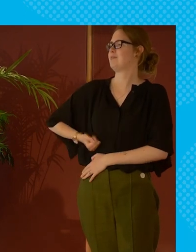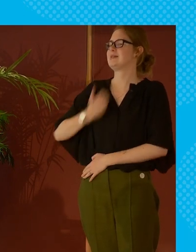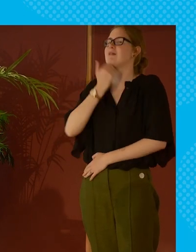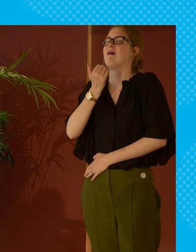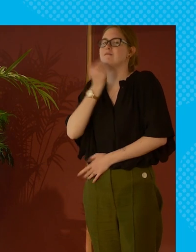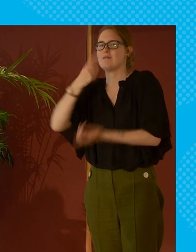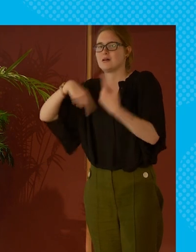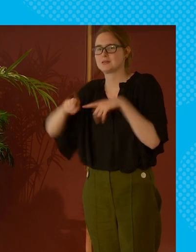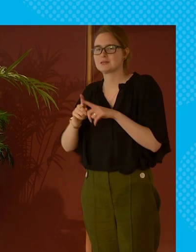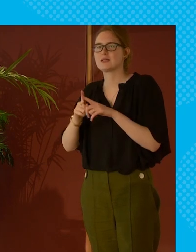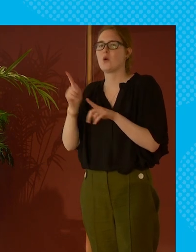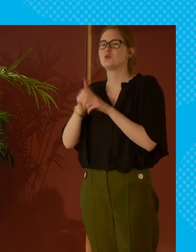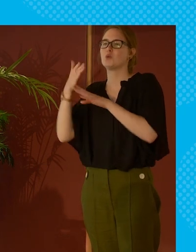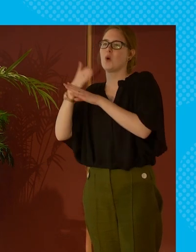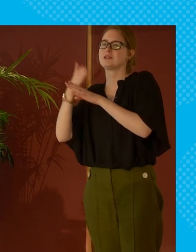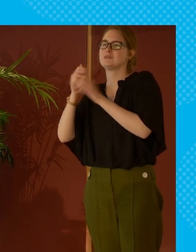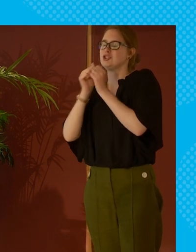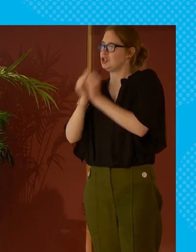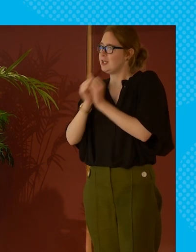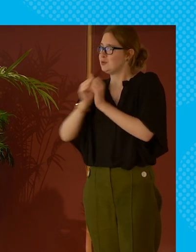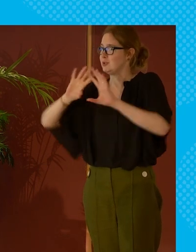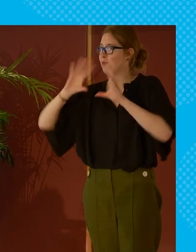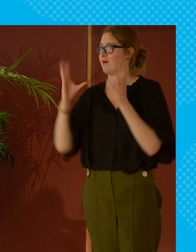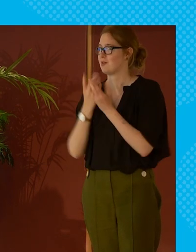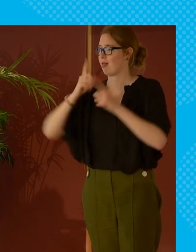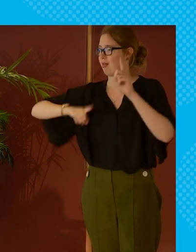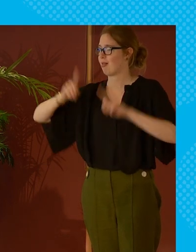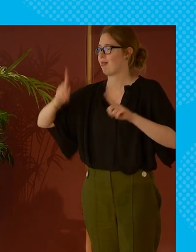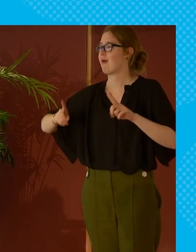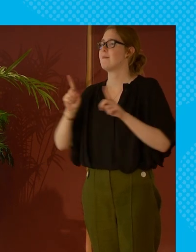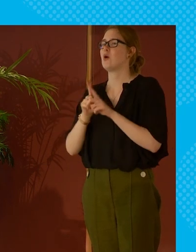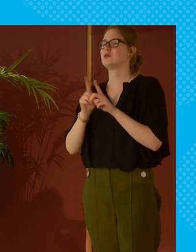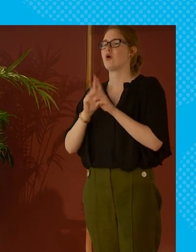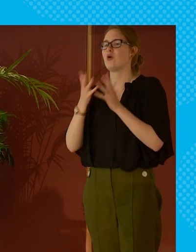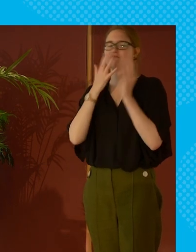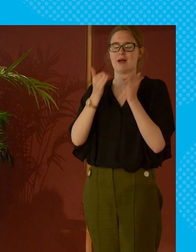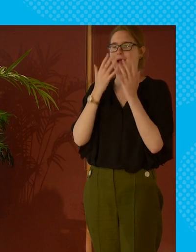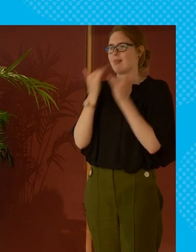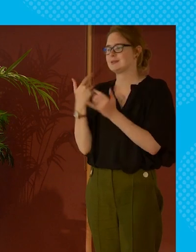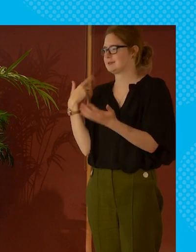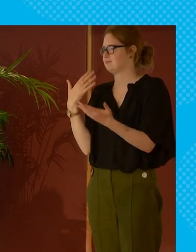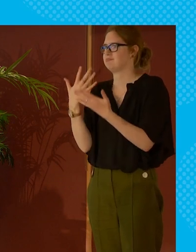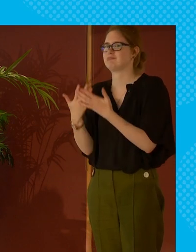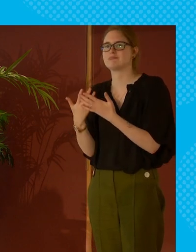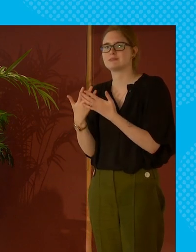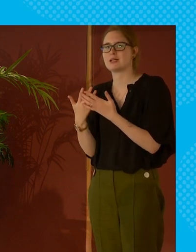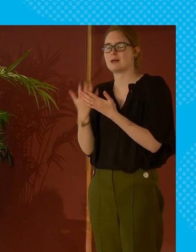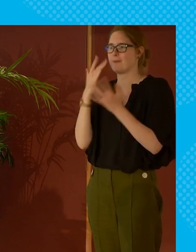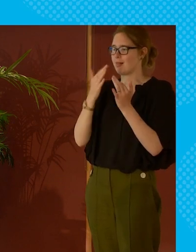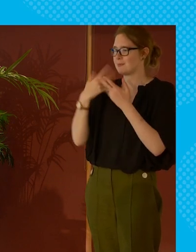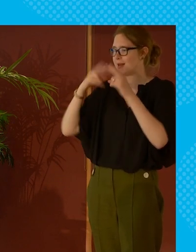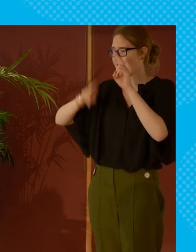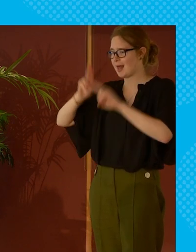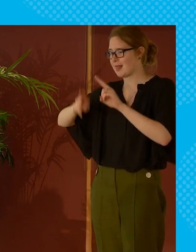is sufficient yes and it works if it's genuinely universal possibly but all the pilots that have thus far happened